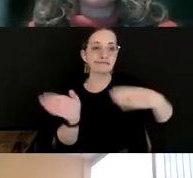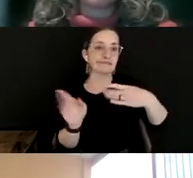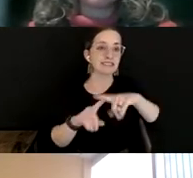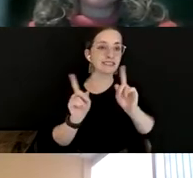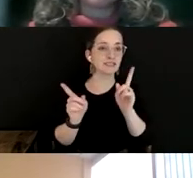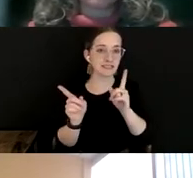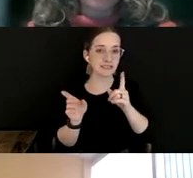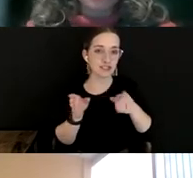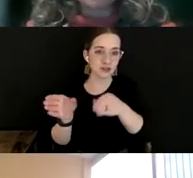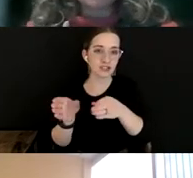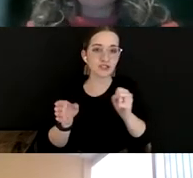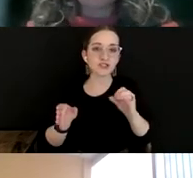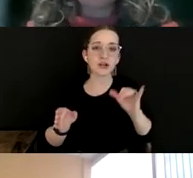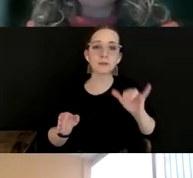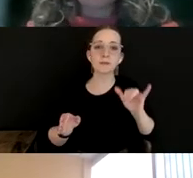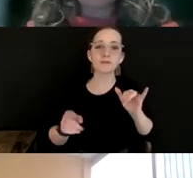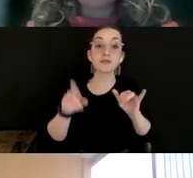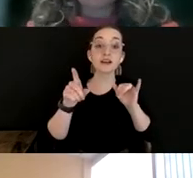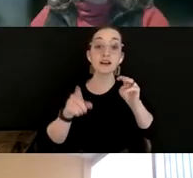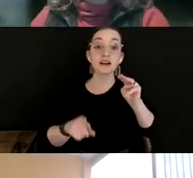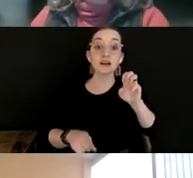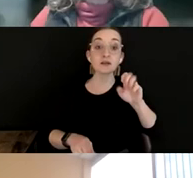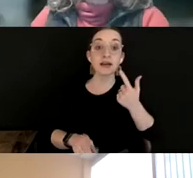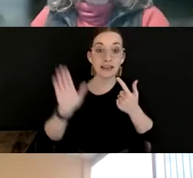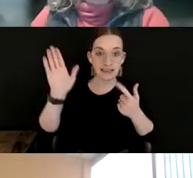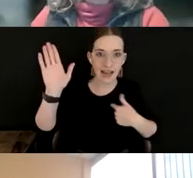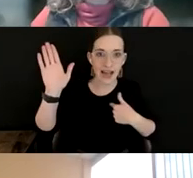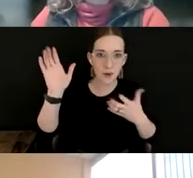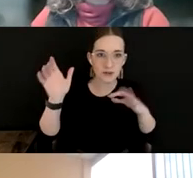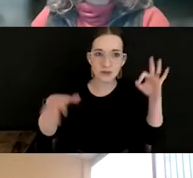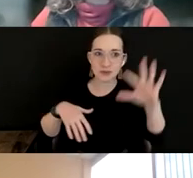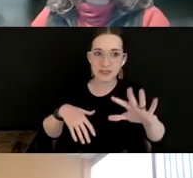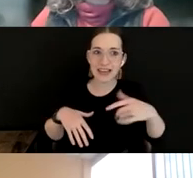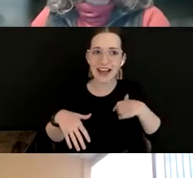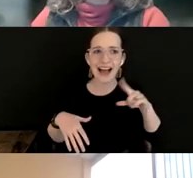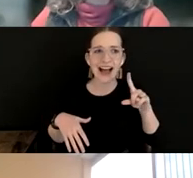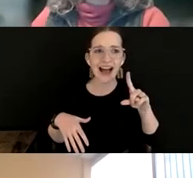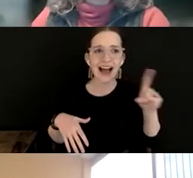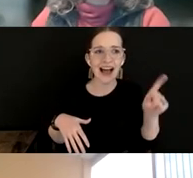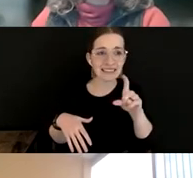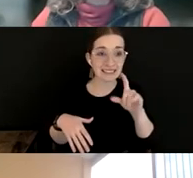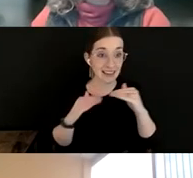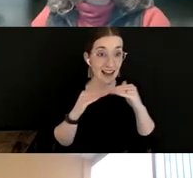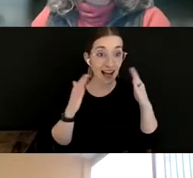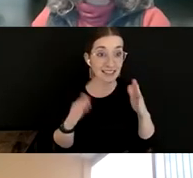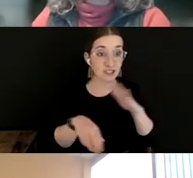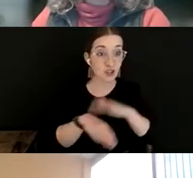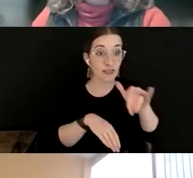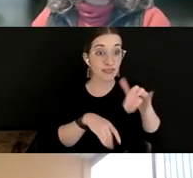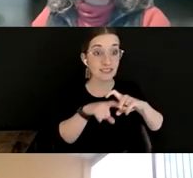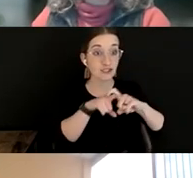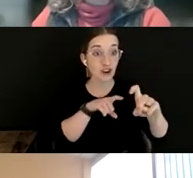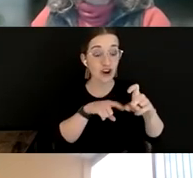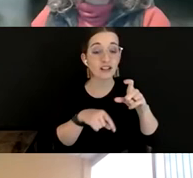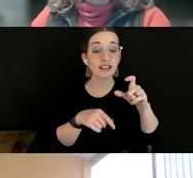careers? I'd like to break in and ask if our colleagues on the call who are agents or